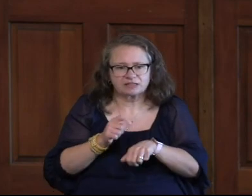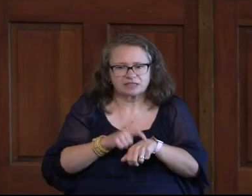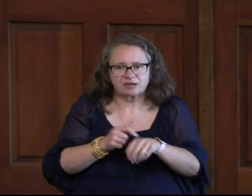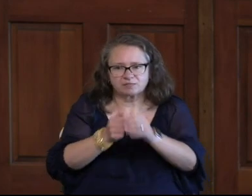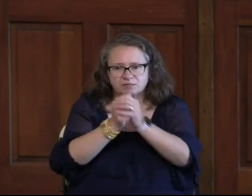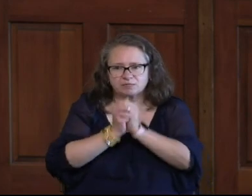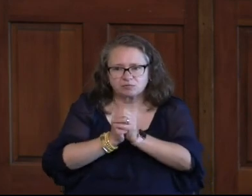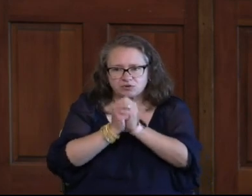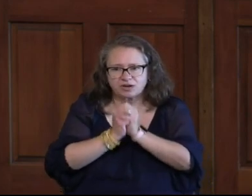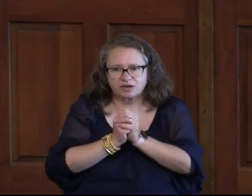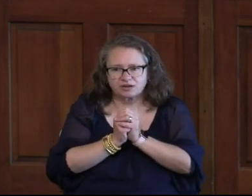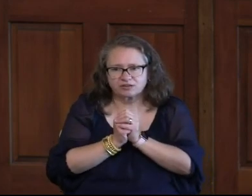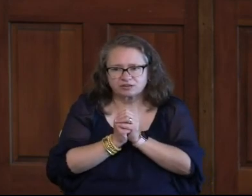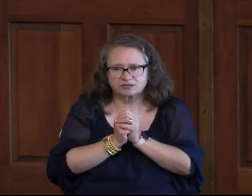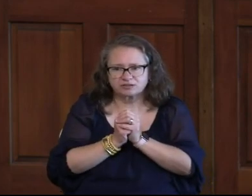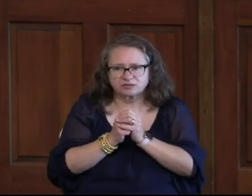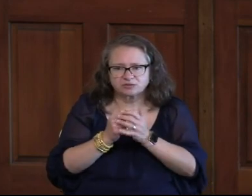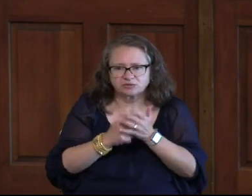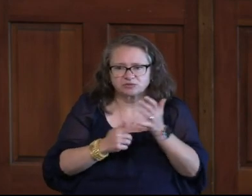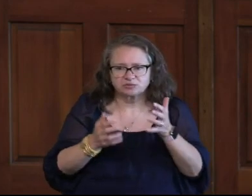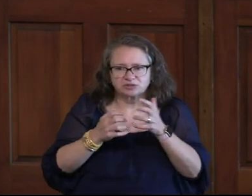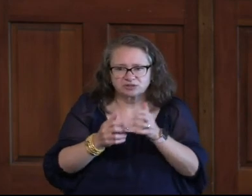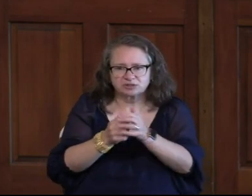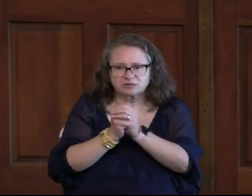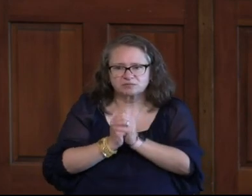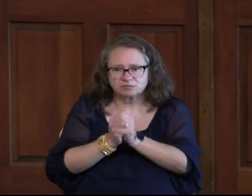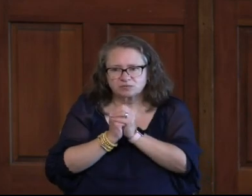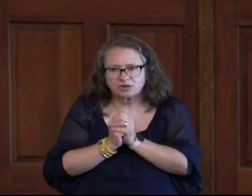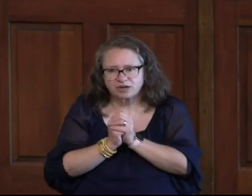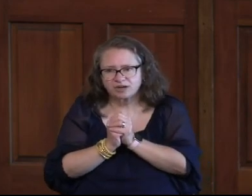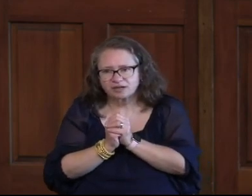a time of prayer And what I want you to do is just pray